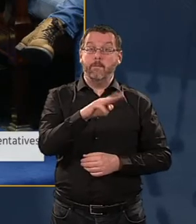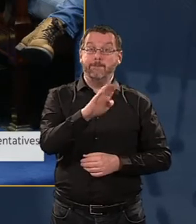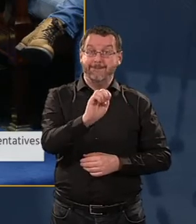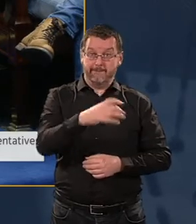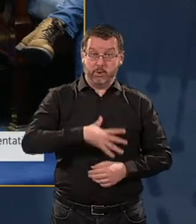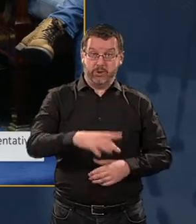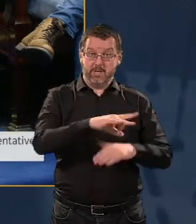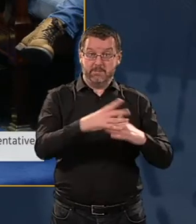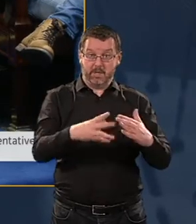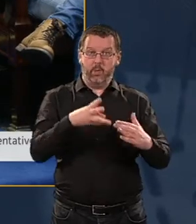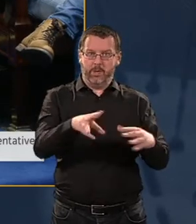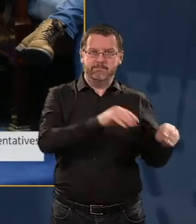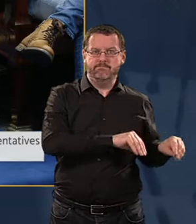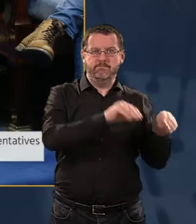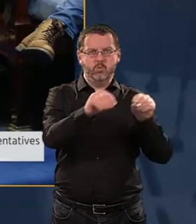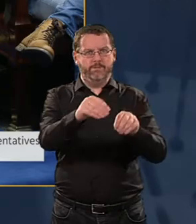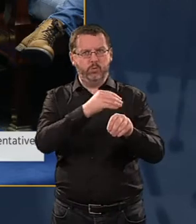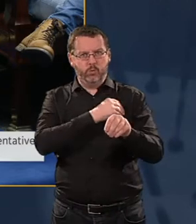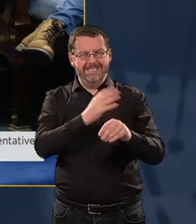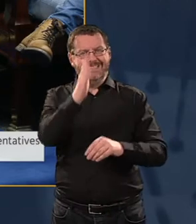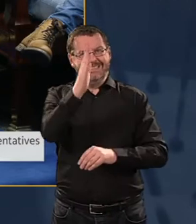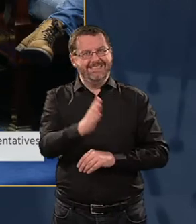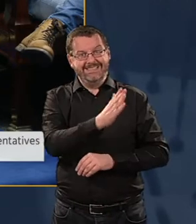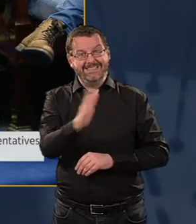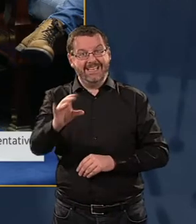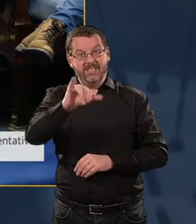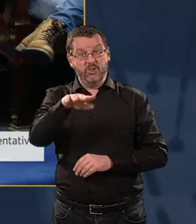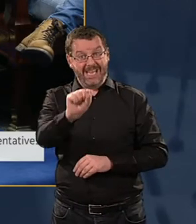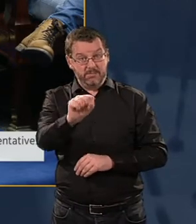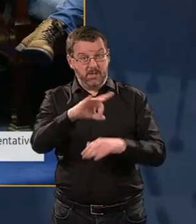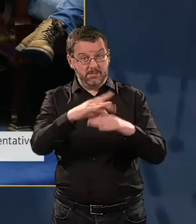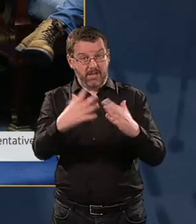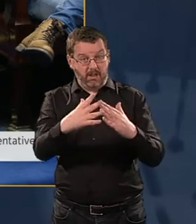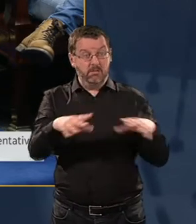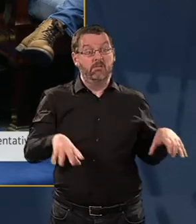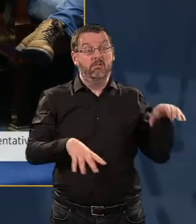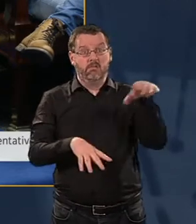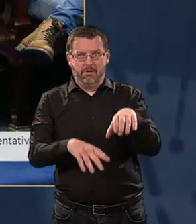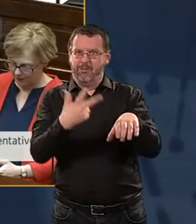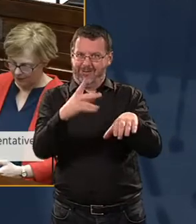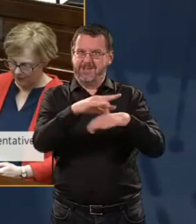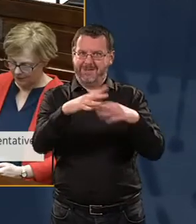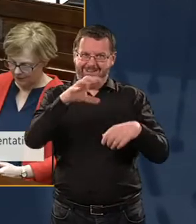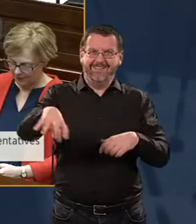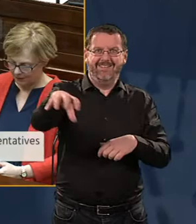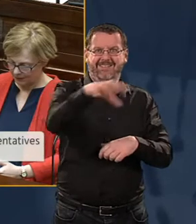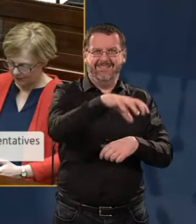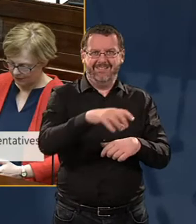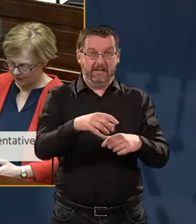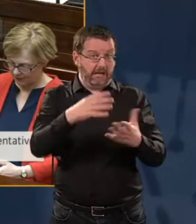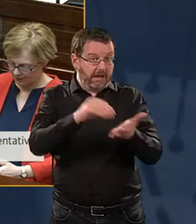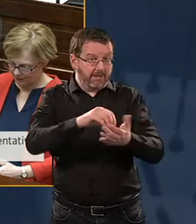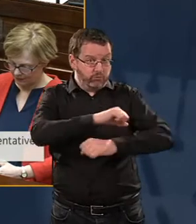to the tri-located site at James's and confirm that there is space for it there? And finally,